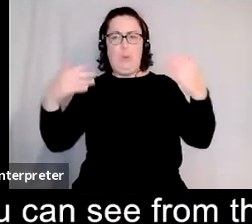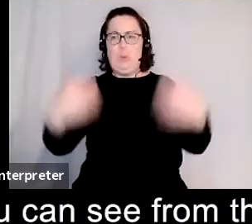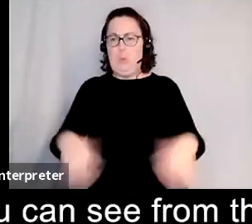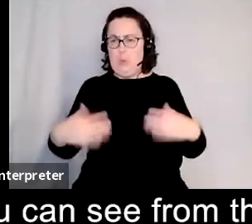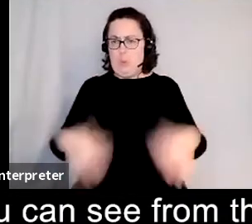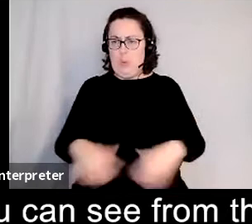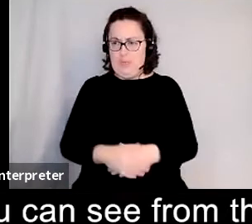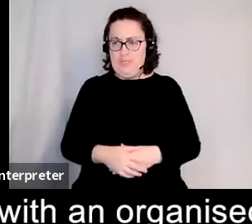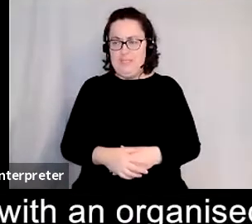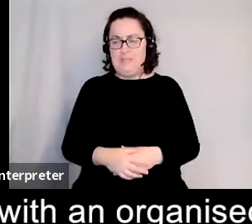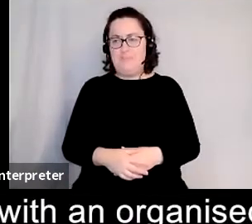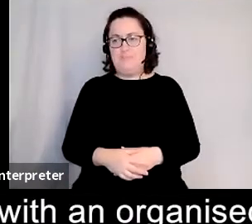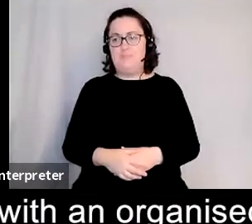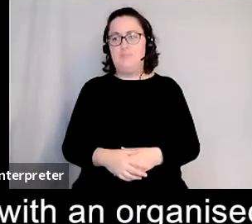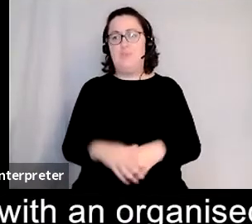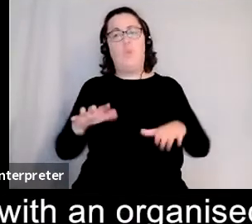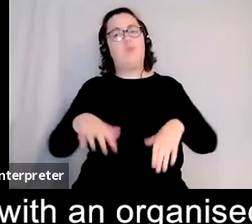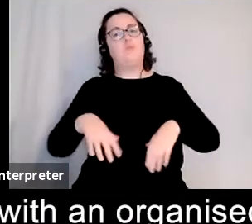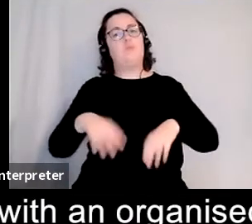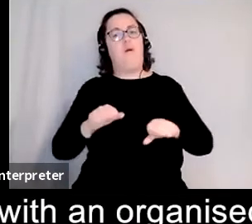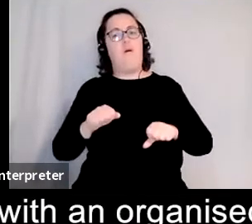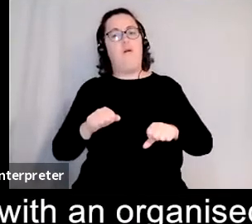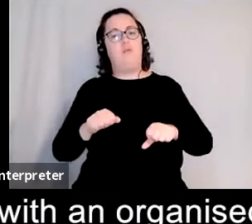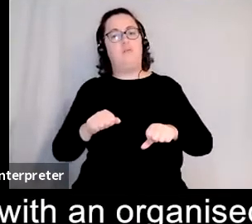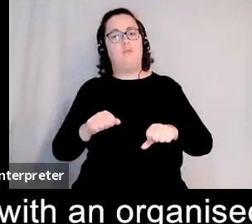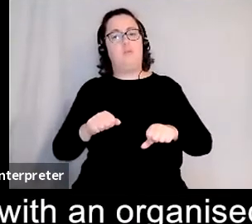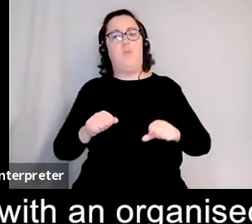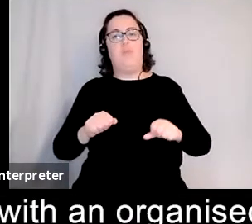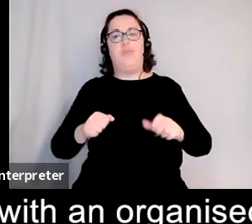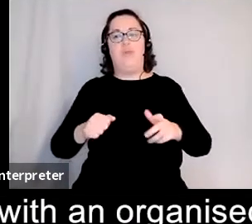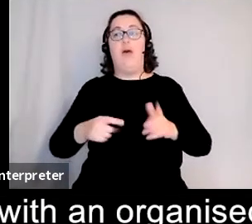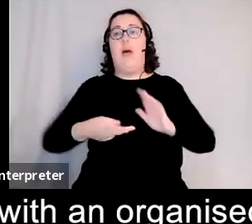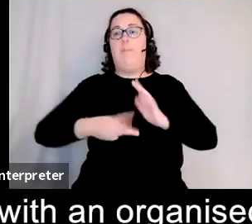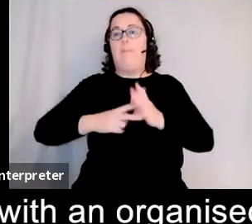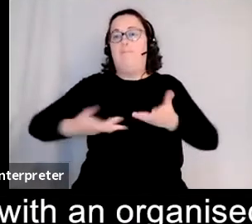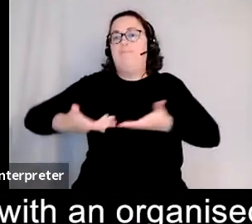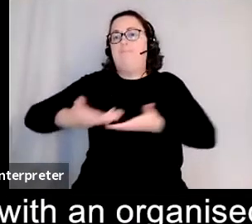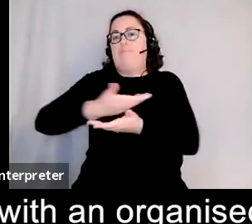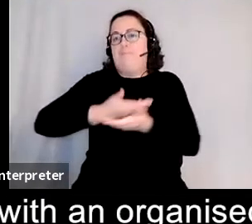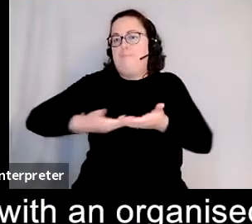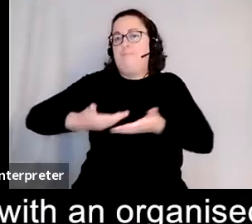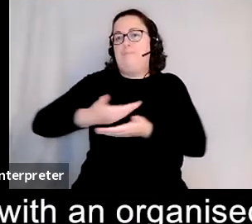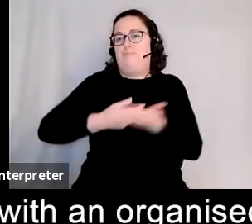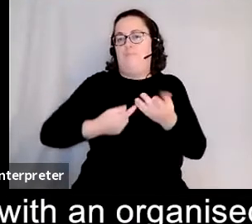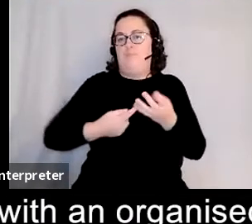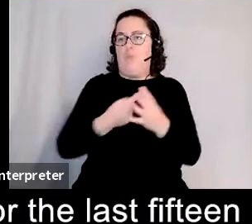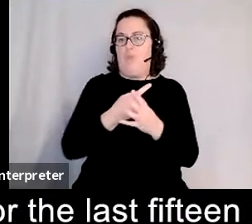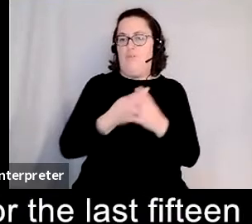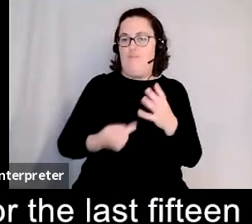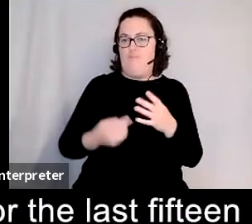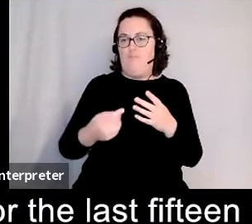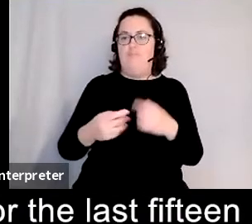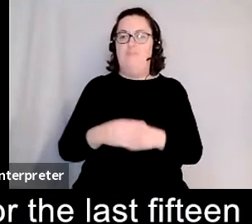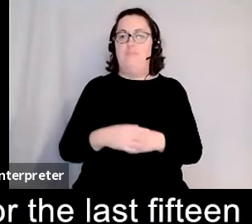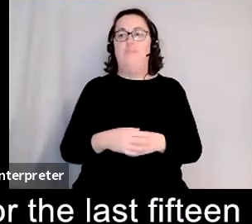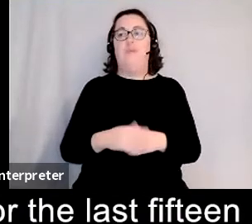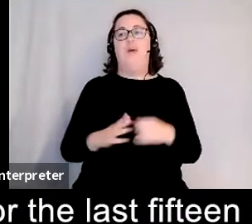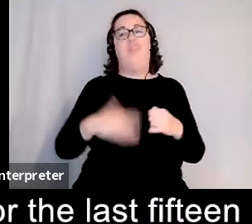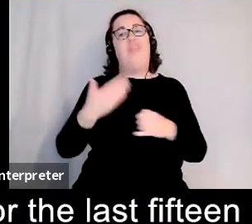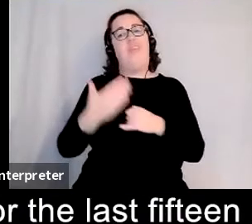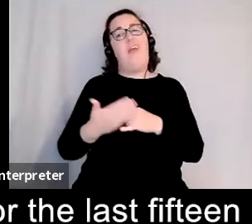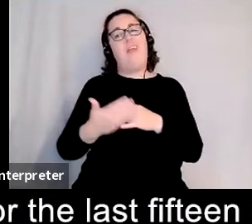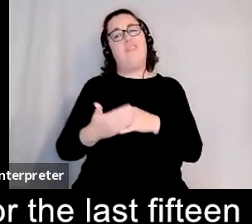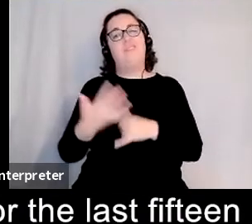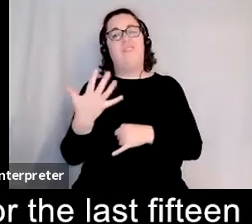um we will start with with an organized discussion between the panelists and then towards the end for the last 15